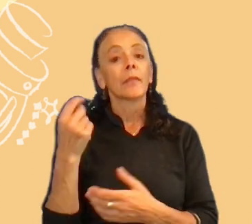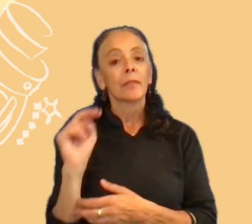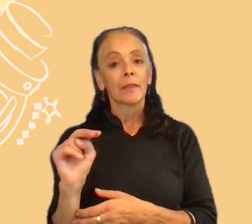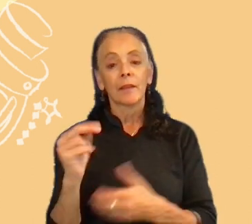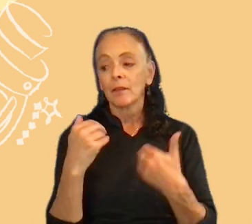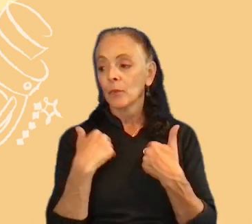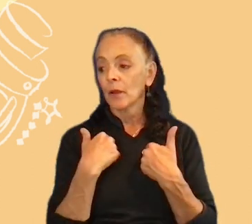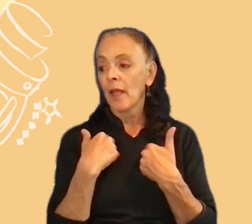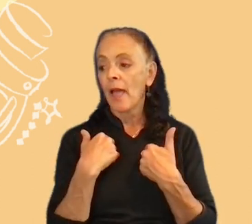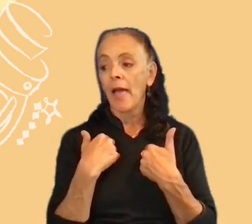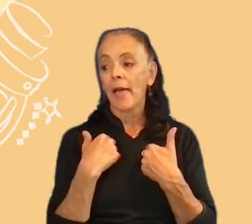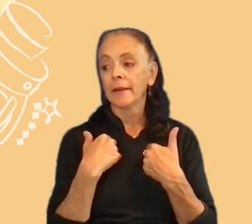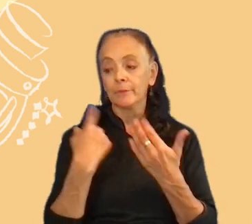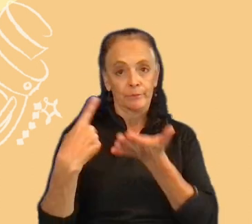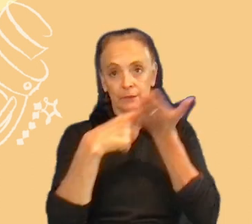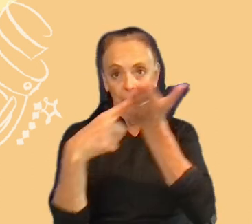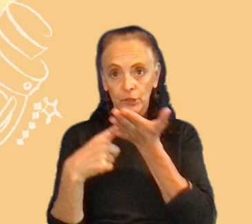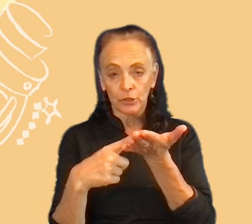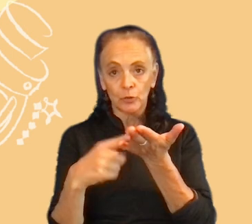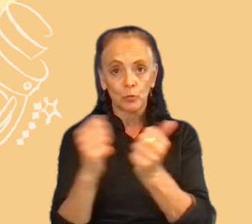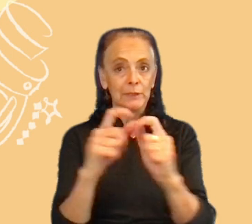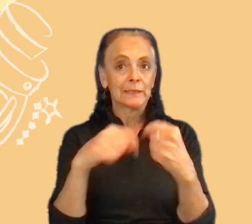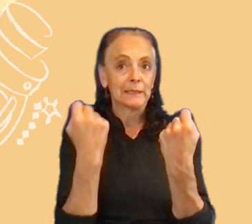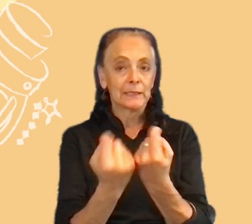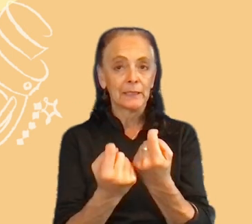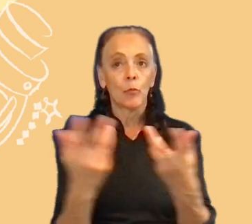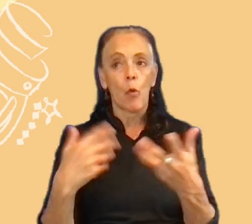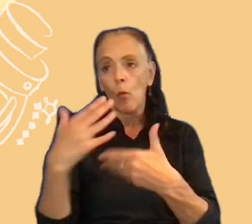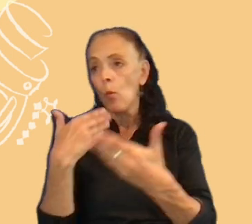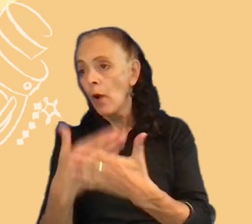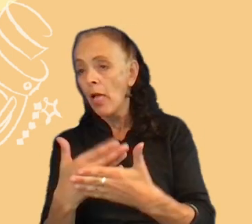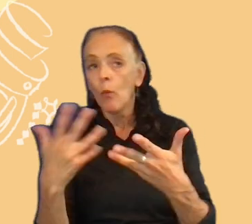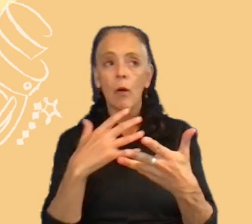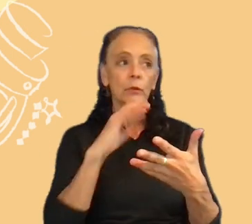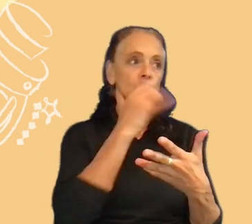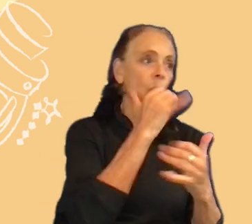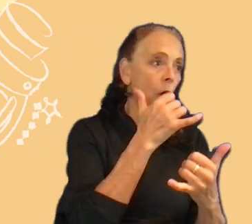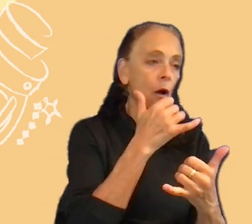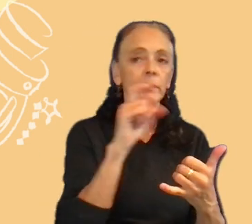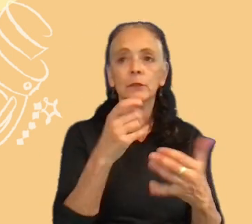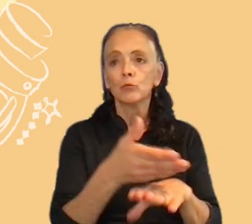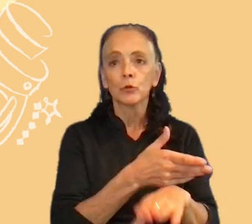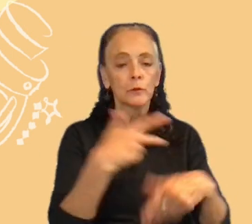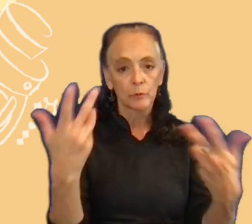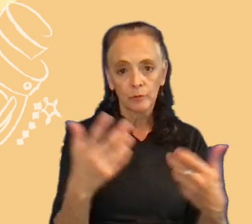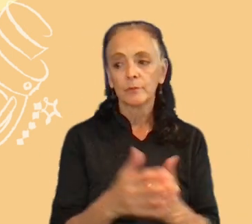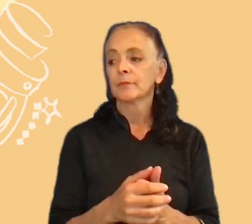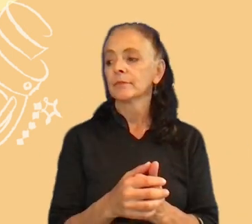retrospective discussion based on what went well, what went wrong, what needs to be improved for these lessons.